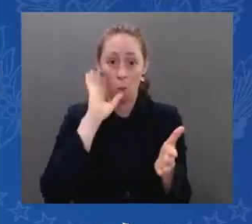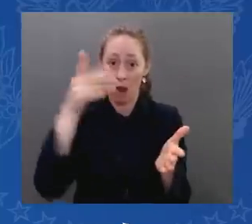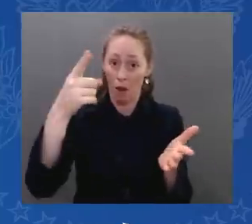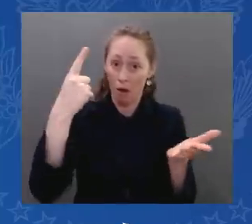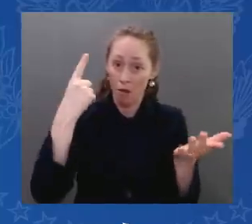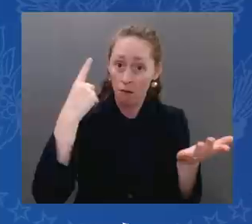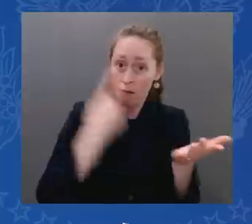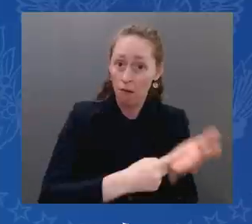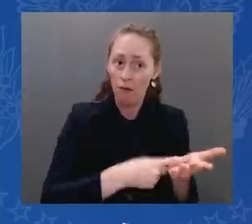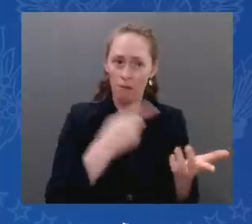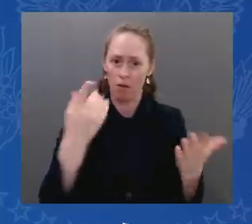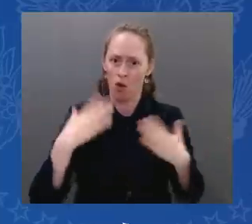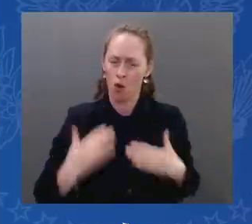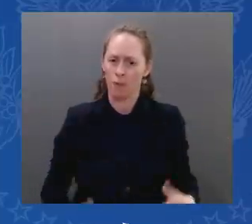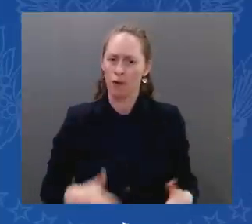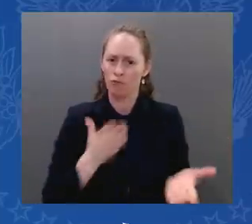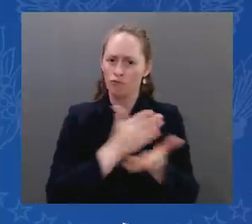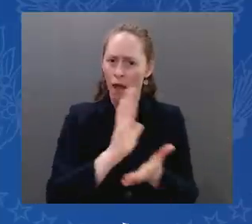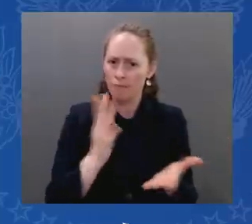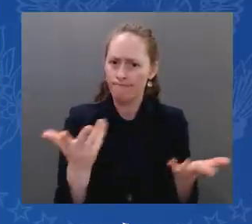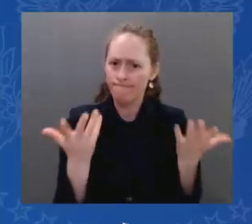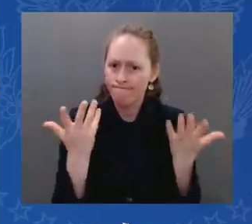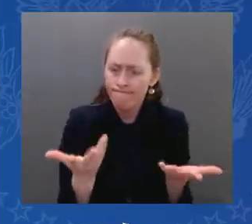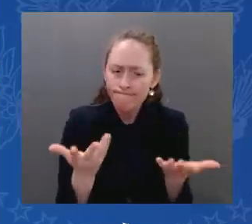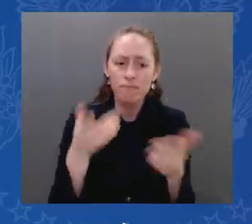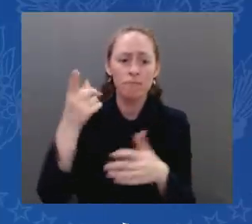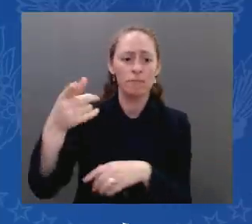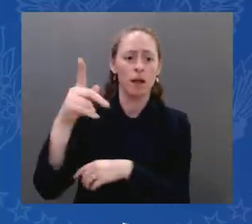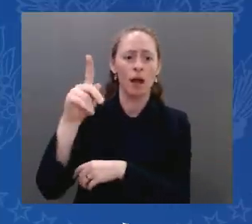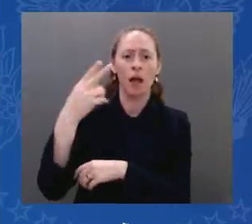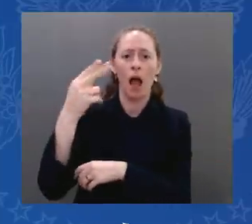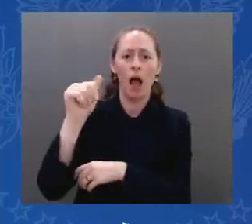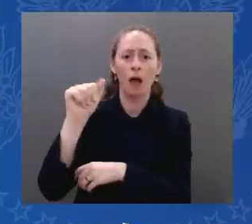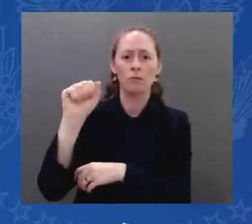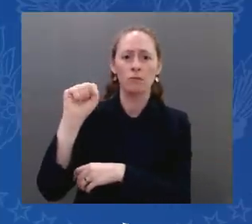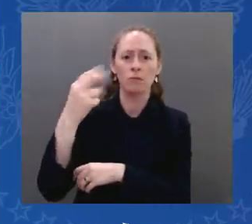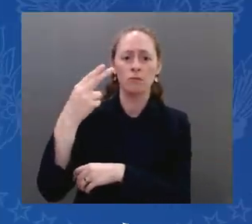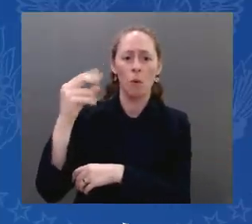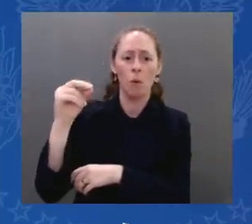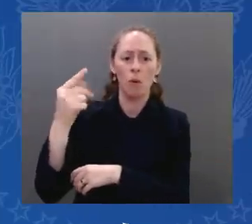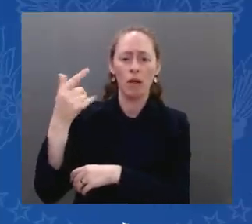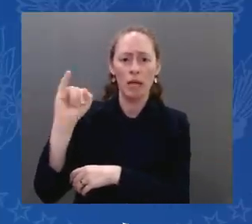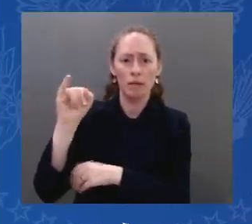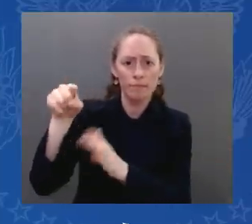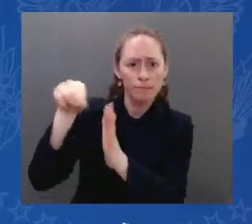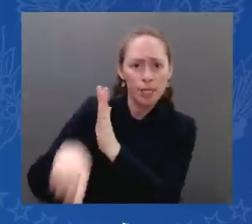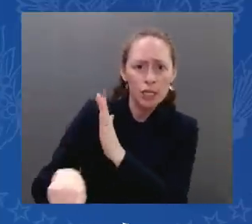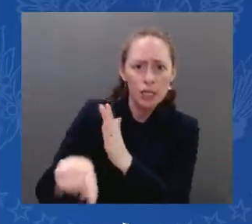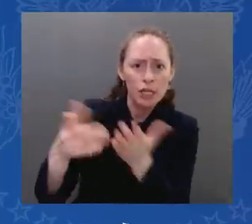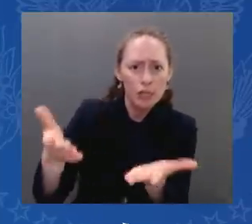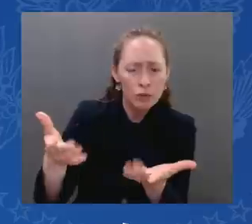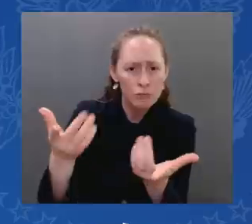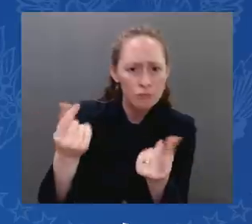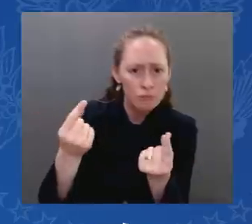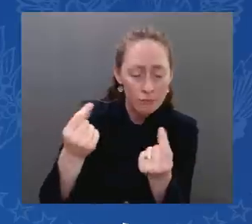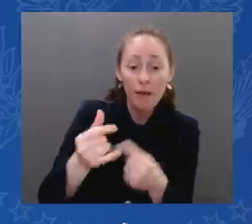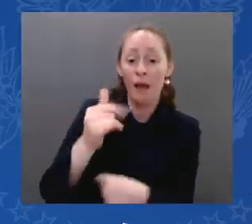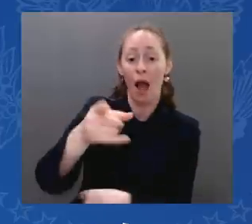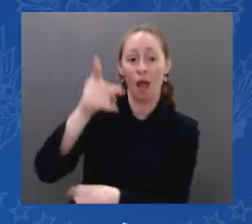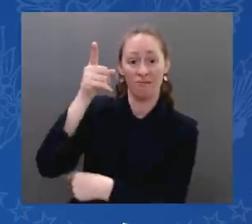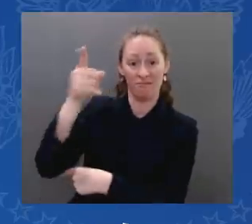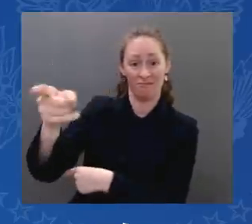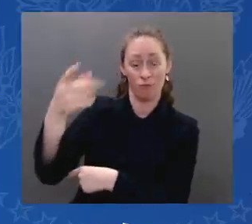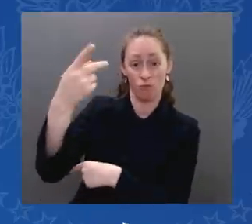Lapid, how close are you to an agreement with Saudi Arabia to gain overflight rights and should we expect that soon? Thank you.